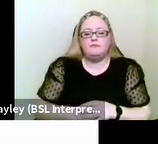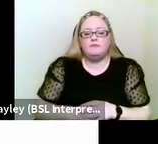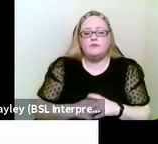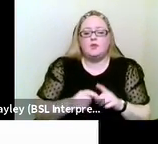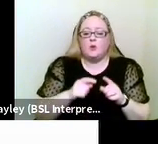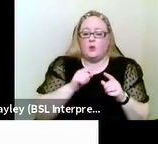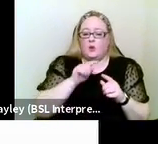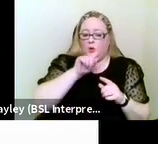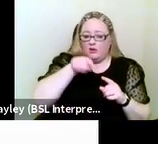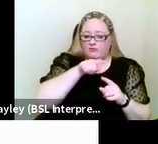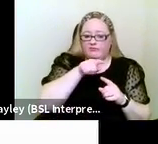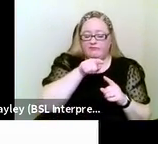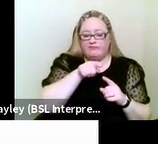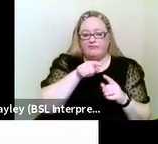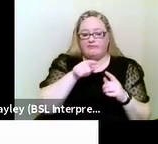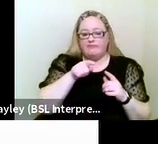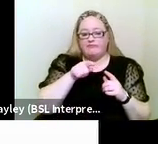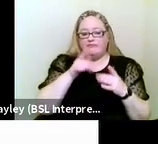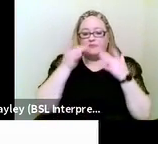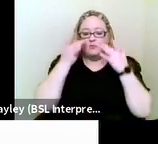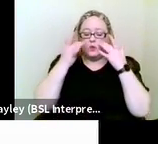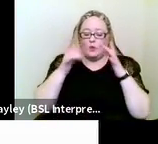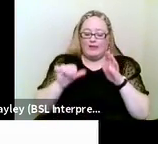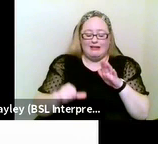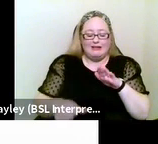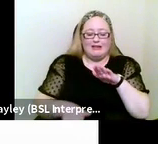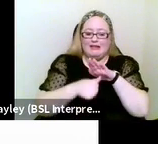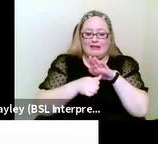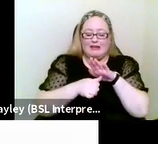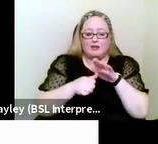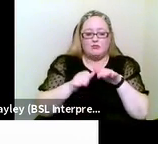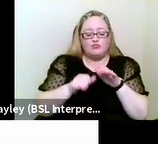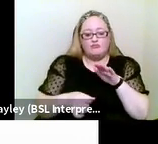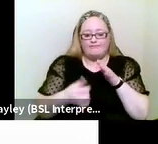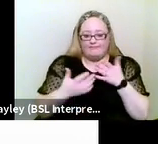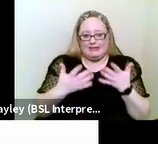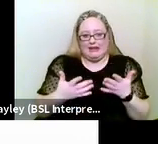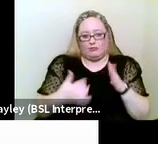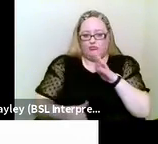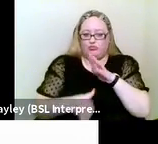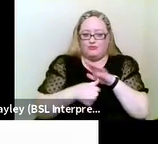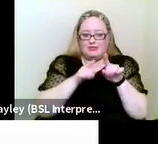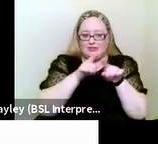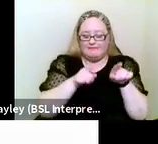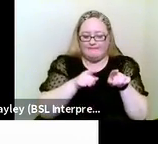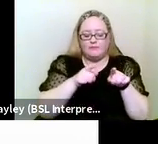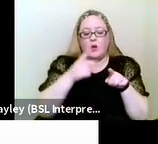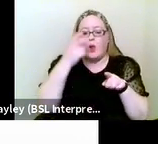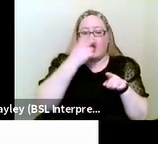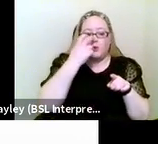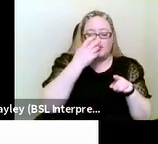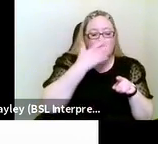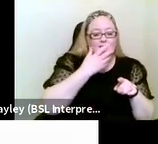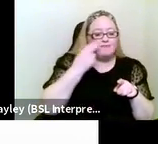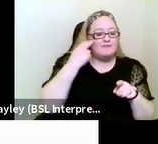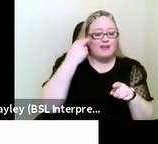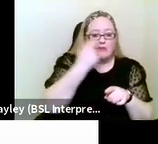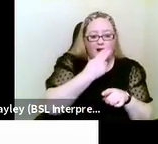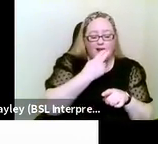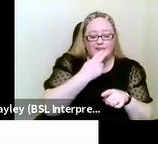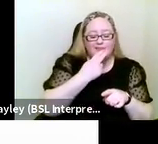the key priorities now in this field for both practice and research. Older deaf, blind people. We're an aging